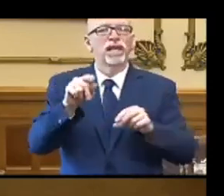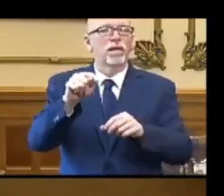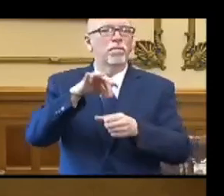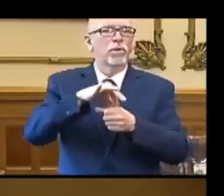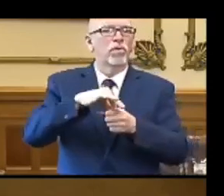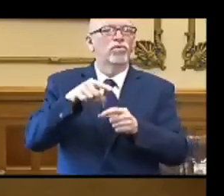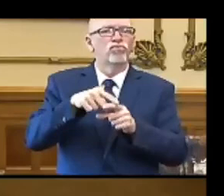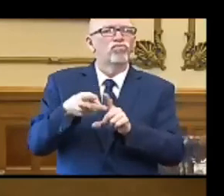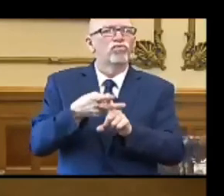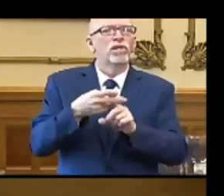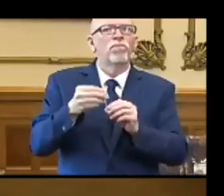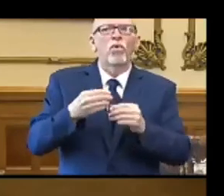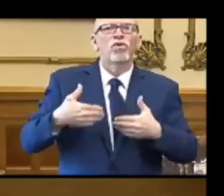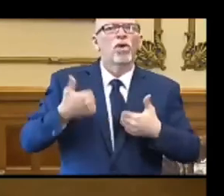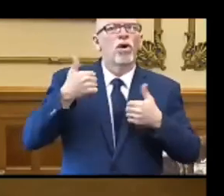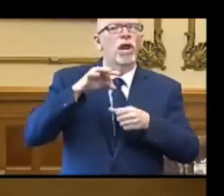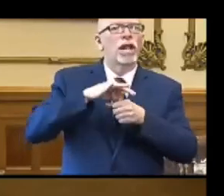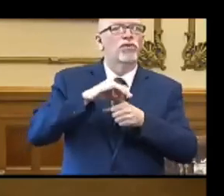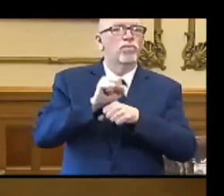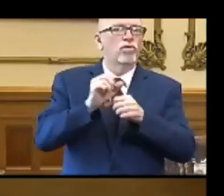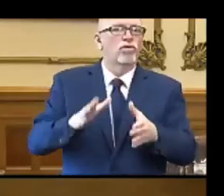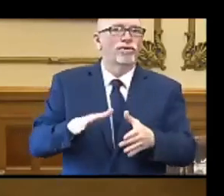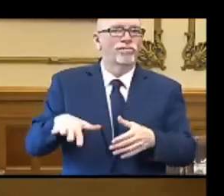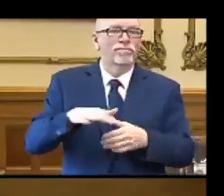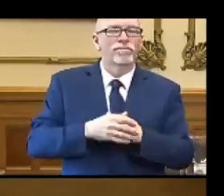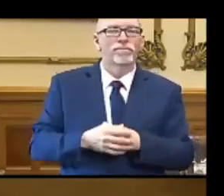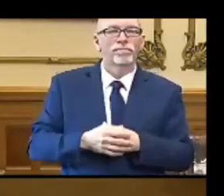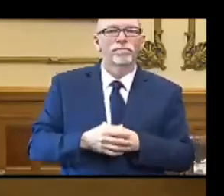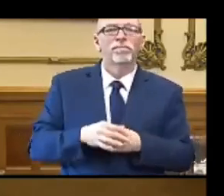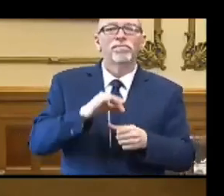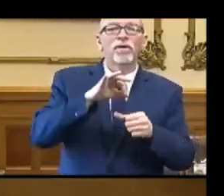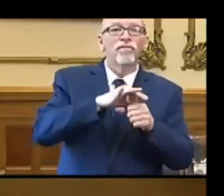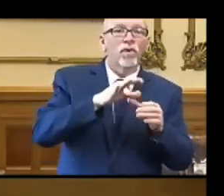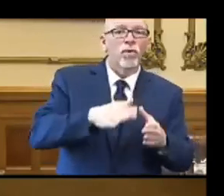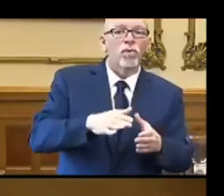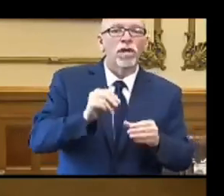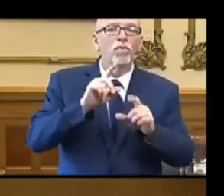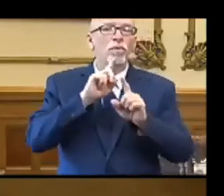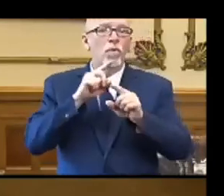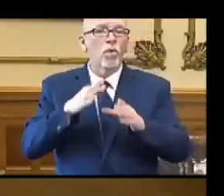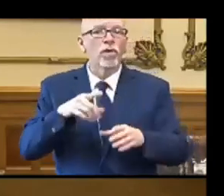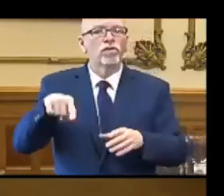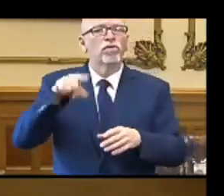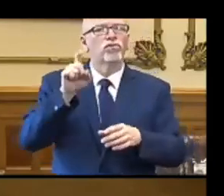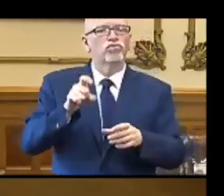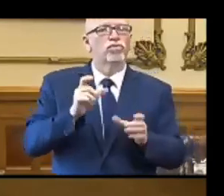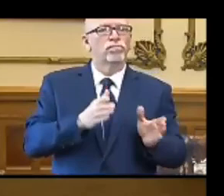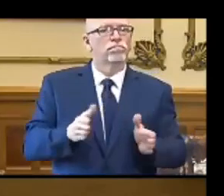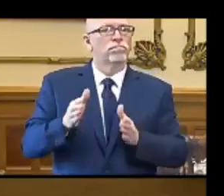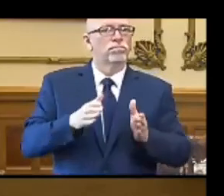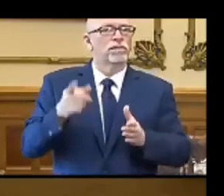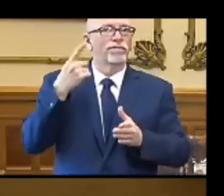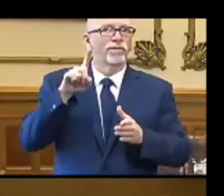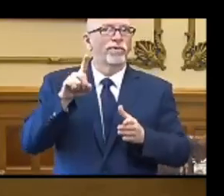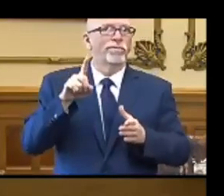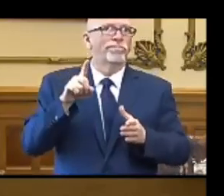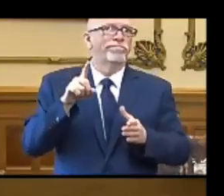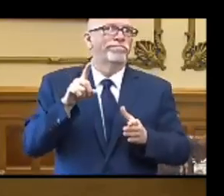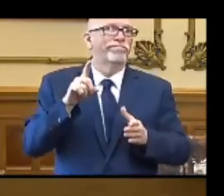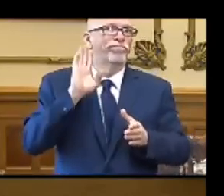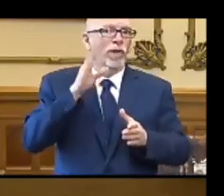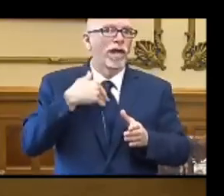recruit younger election workers. Voters and reporters alike should prepare for delayed primary results.